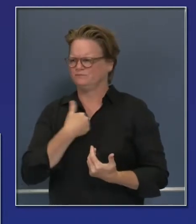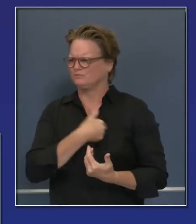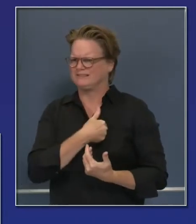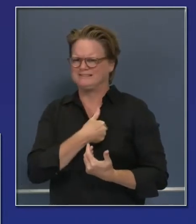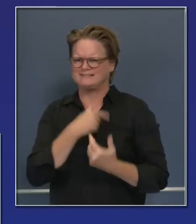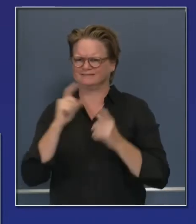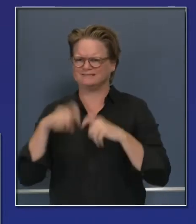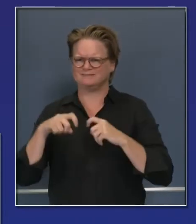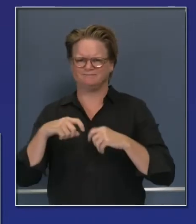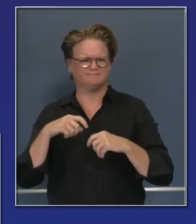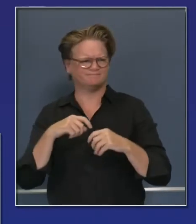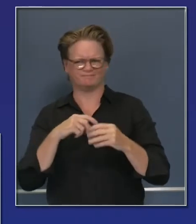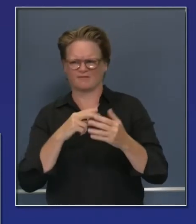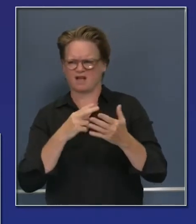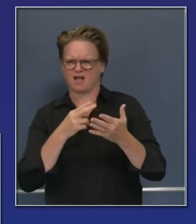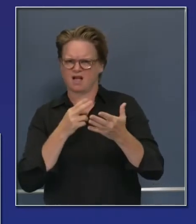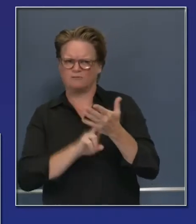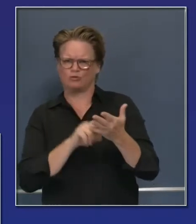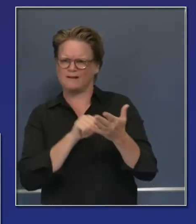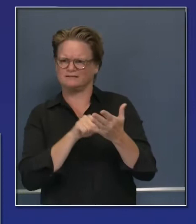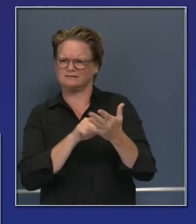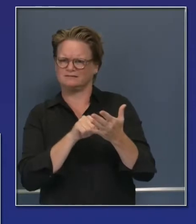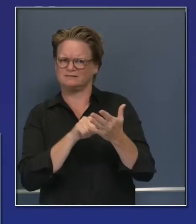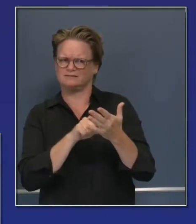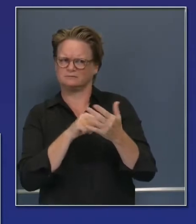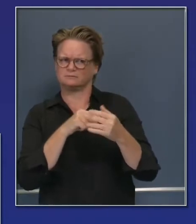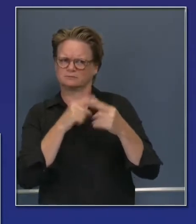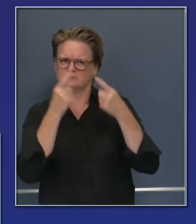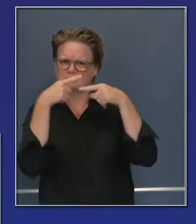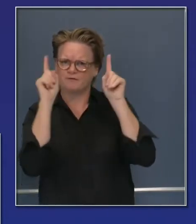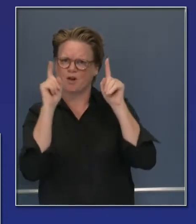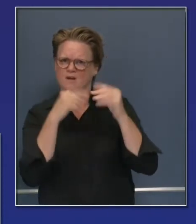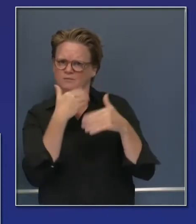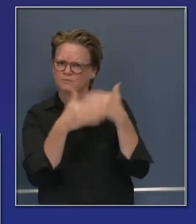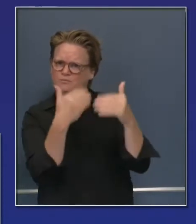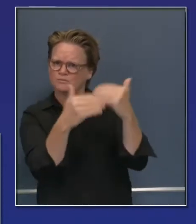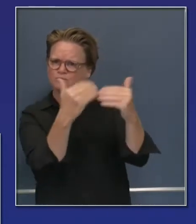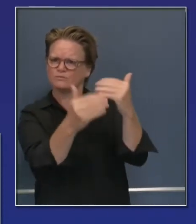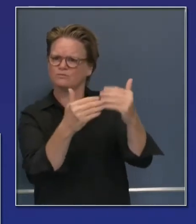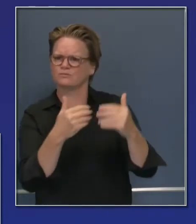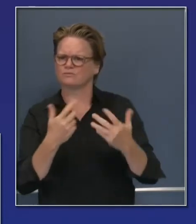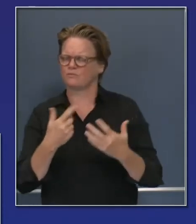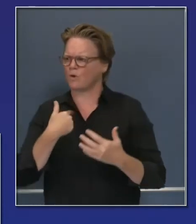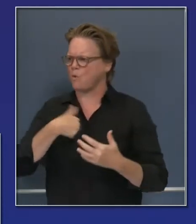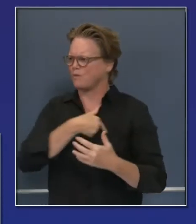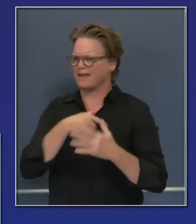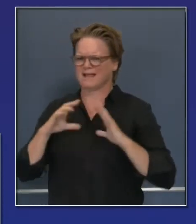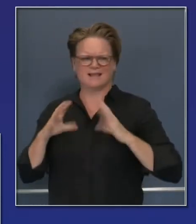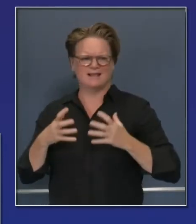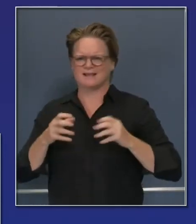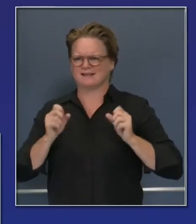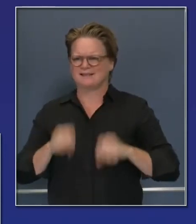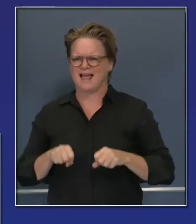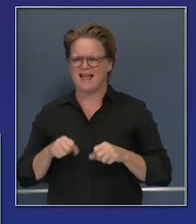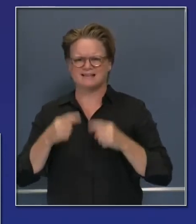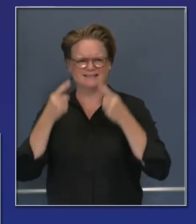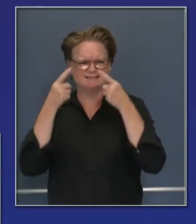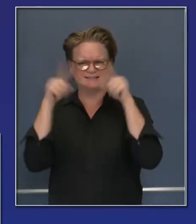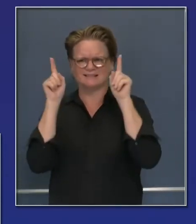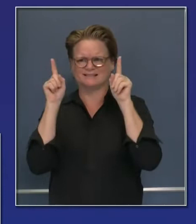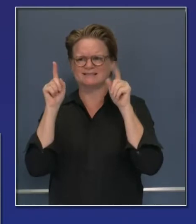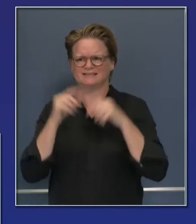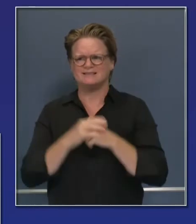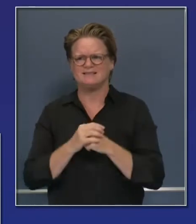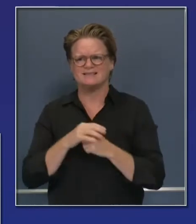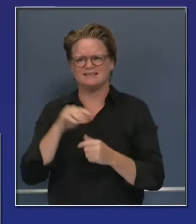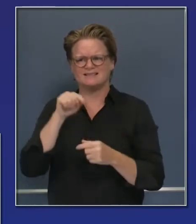in effect and start seeing the benefit of this effort. So again, within the next 8 to 10 weeks, we should see the fruits of